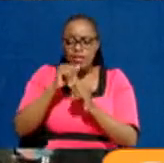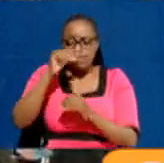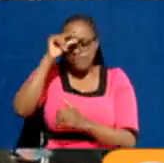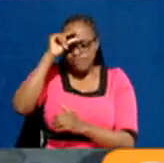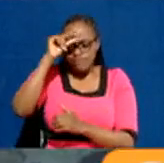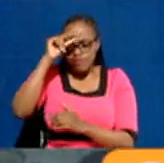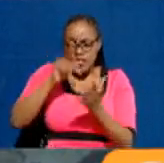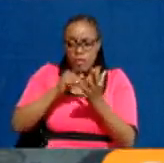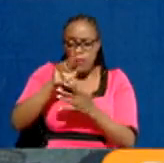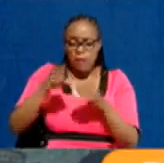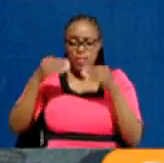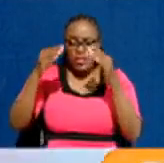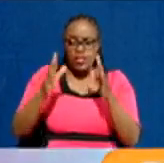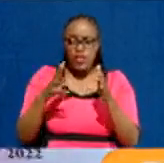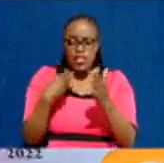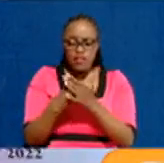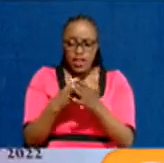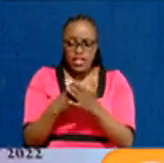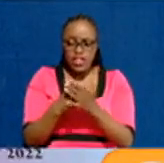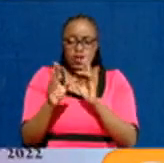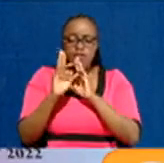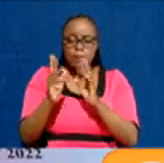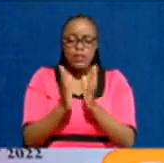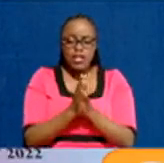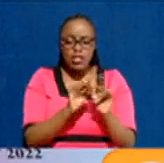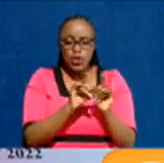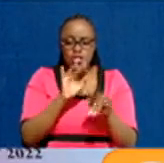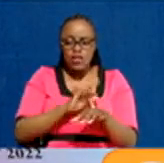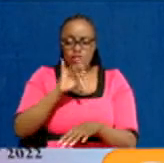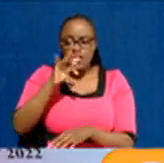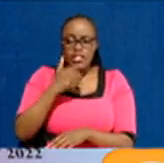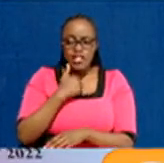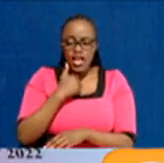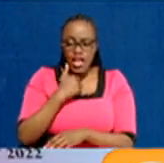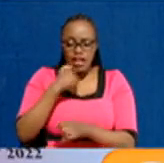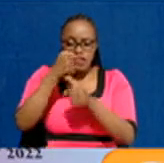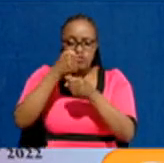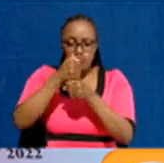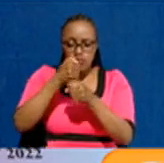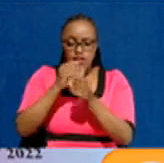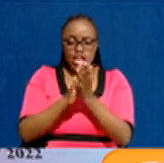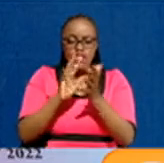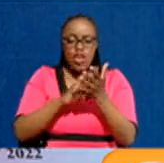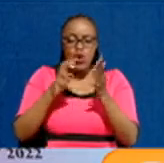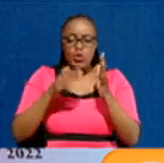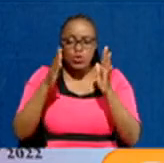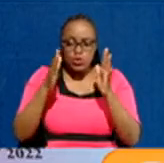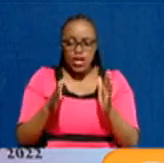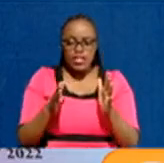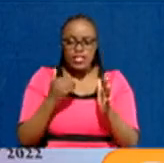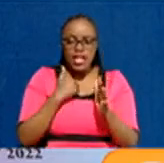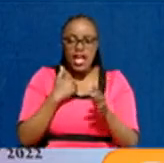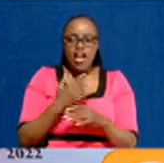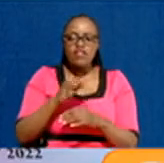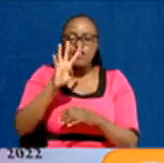suppliers. The report for the financial year ending June of 2022 indicates government owed contractors and suppliers a whopping